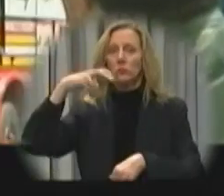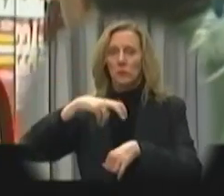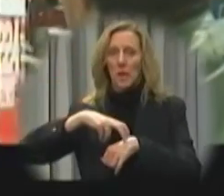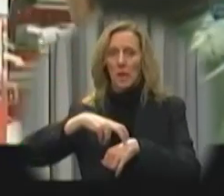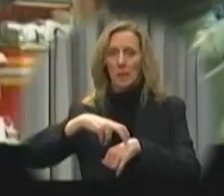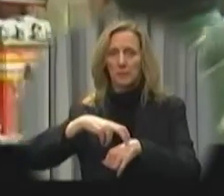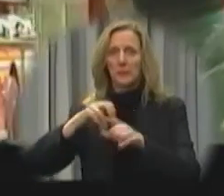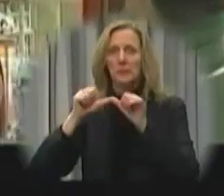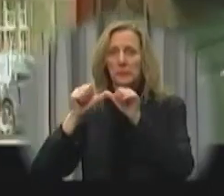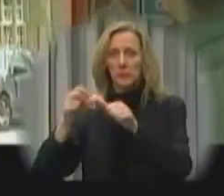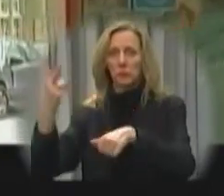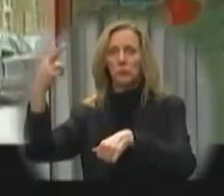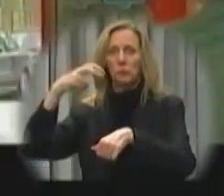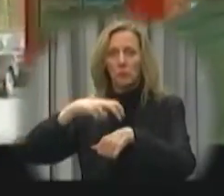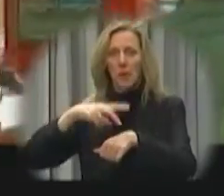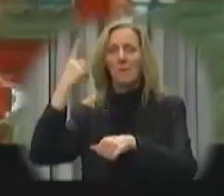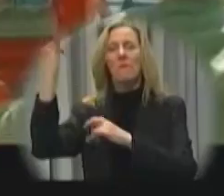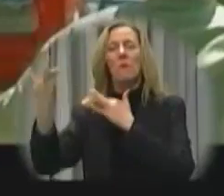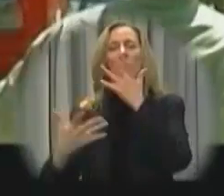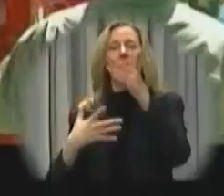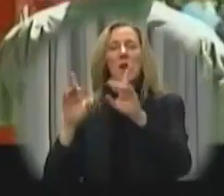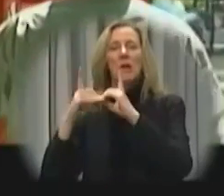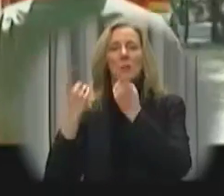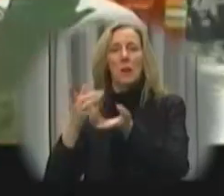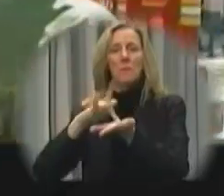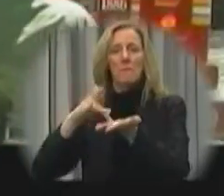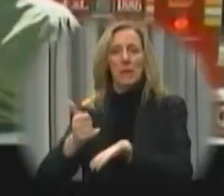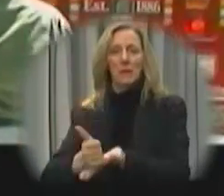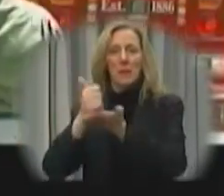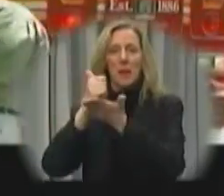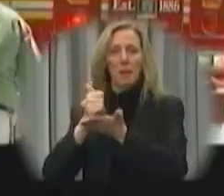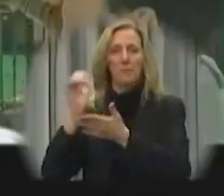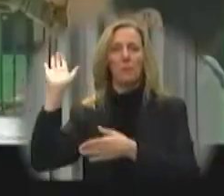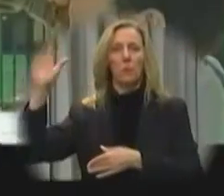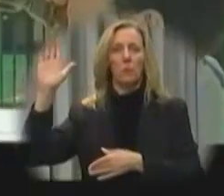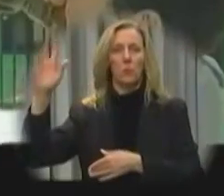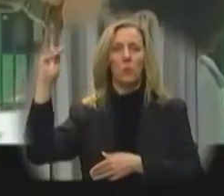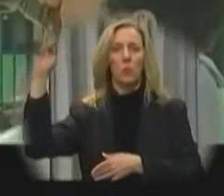A two-tap pattern summons the fire department and medical assistance.